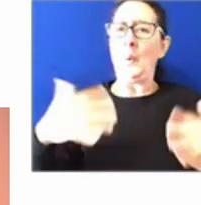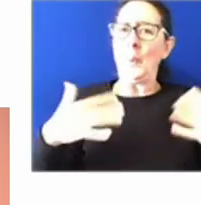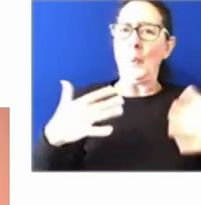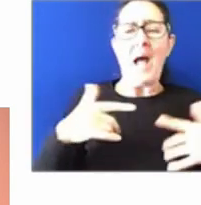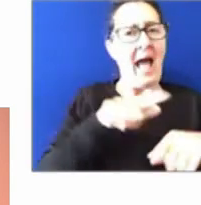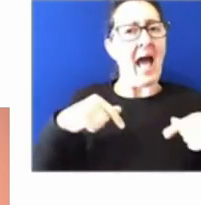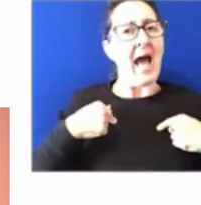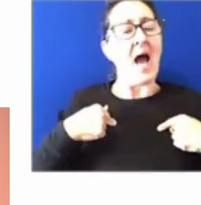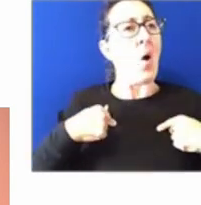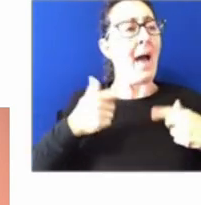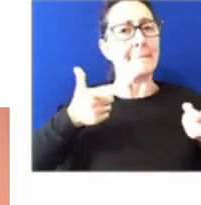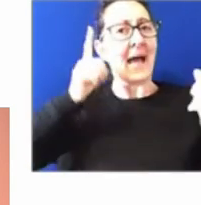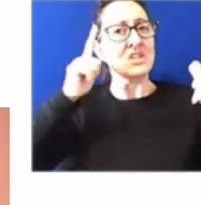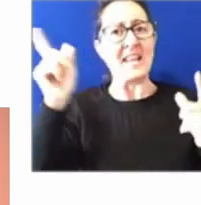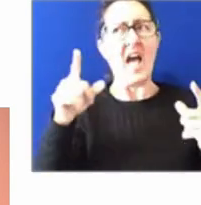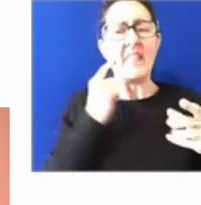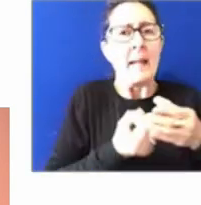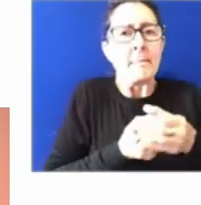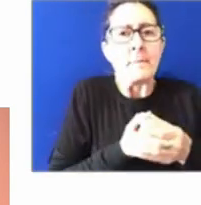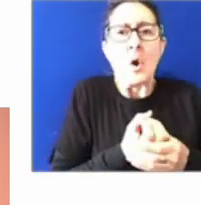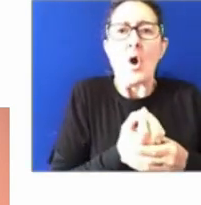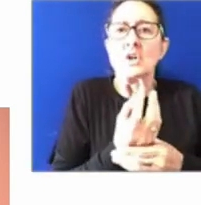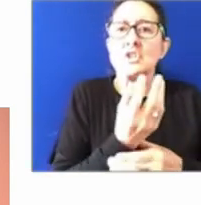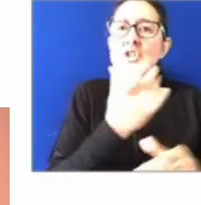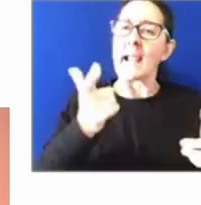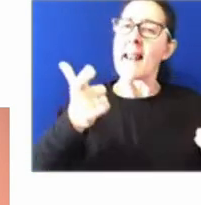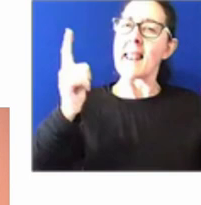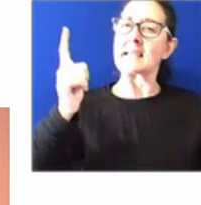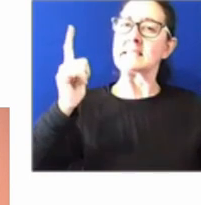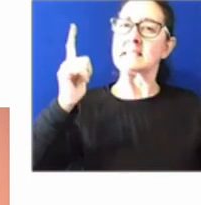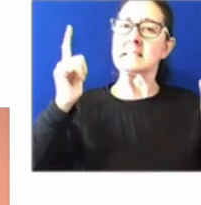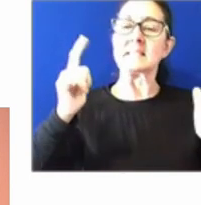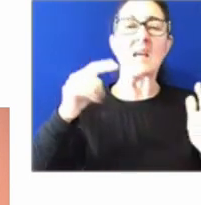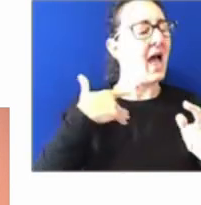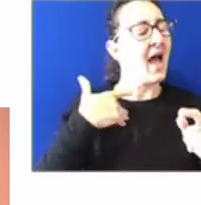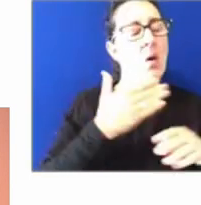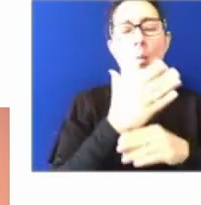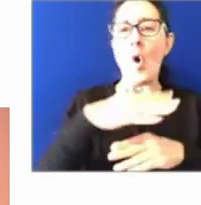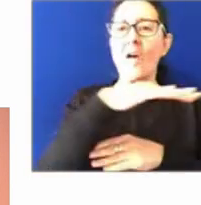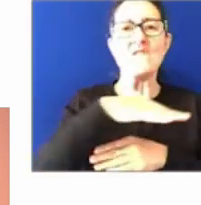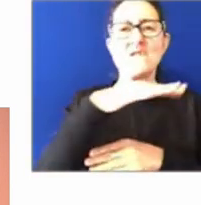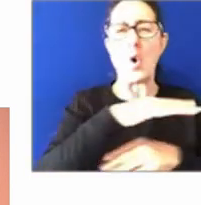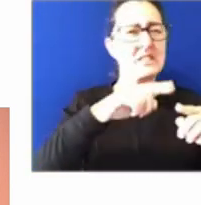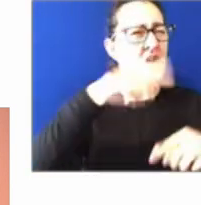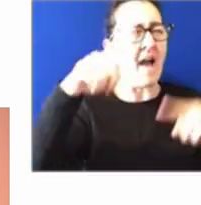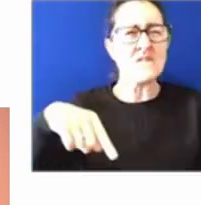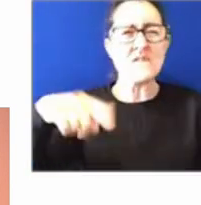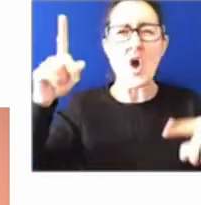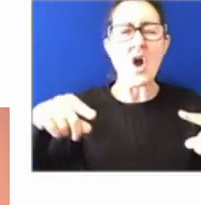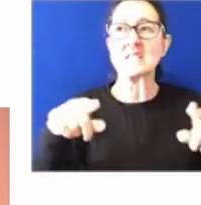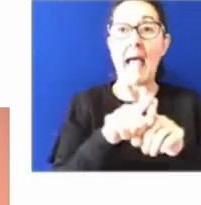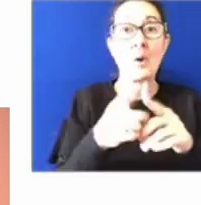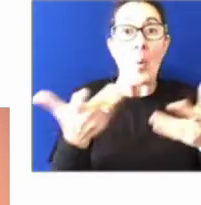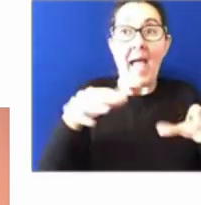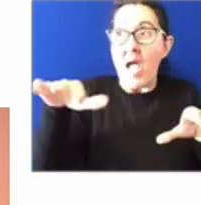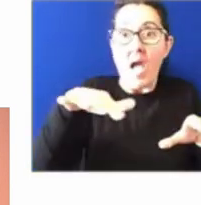You're managing increasingly diverse workforces that are increasingly geographically dispersed in the